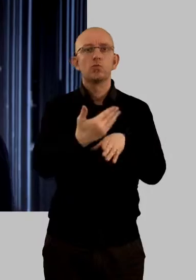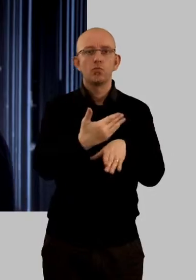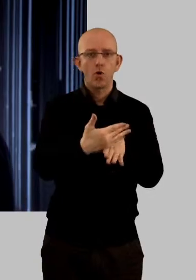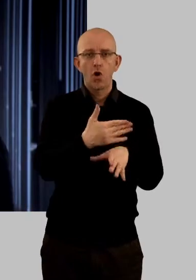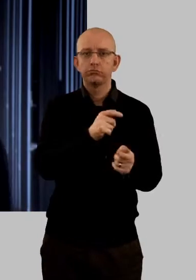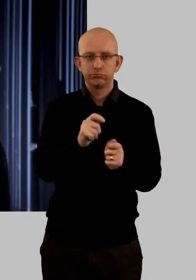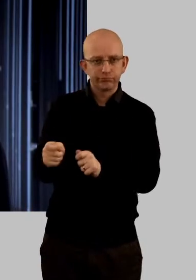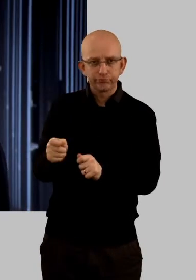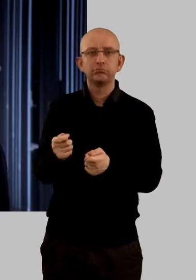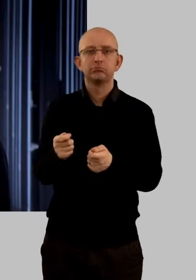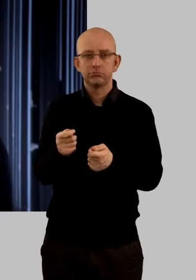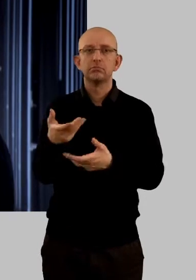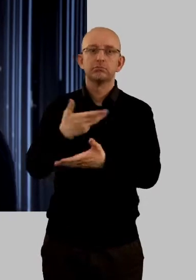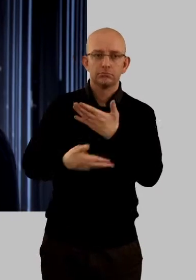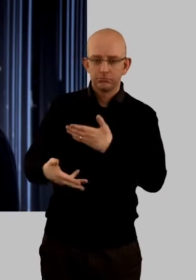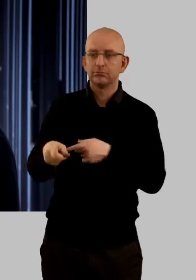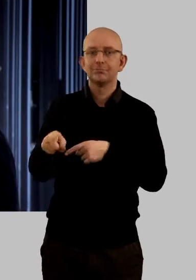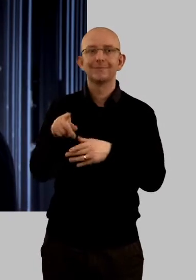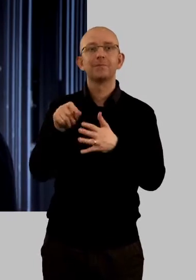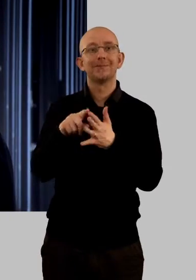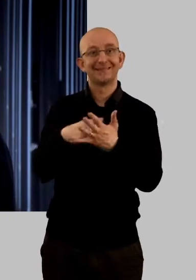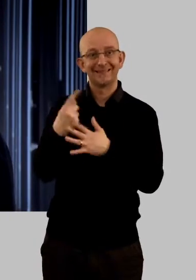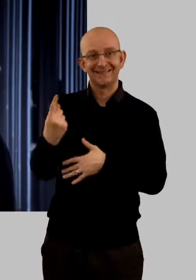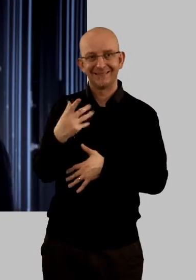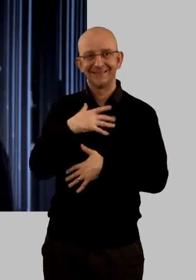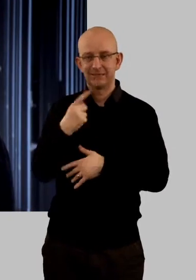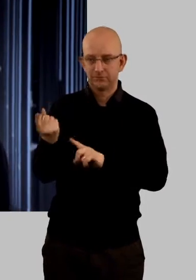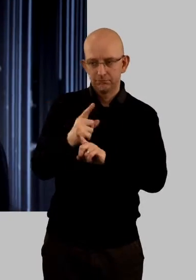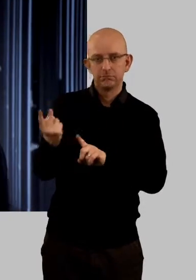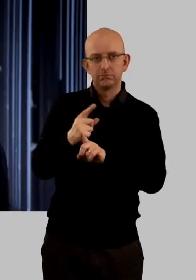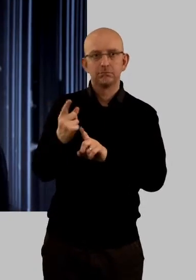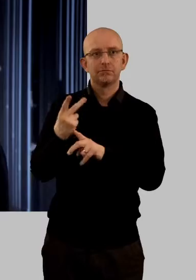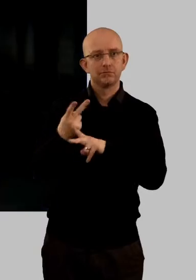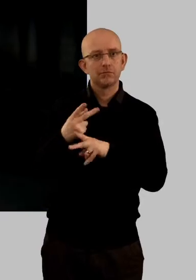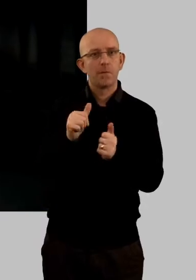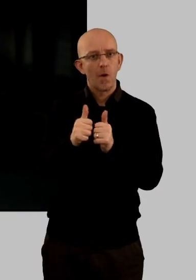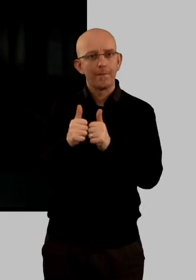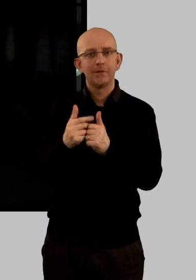In return, Pete will need to keep his appointments and help us to help him.